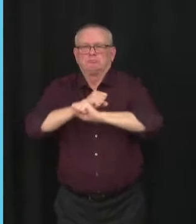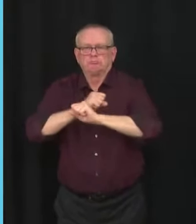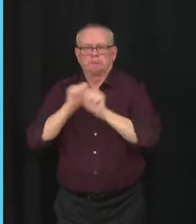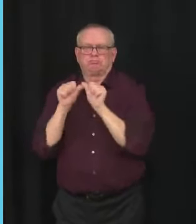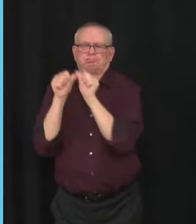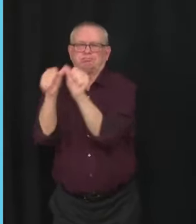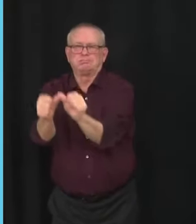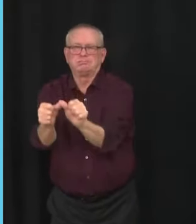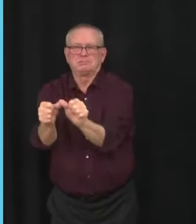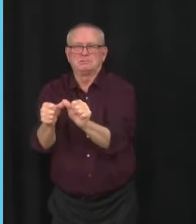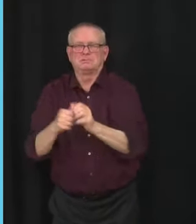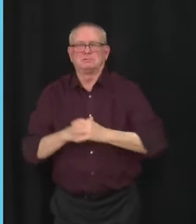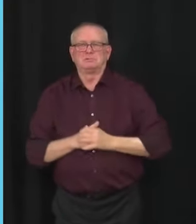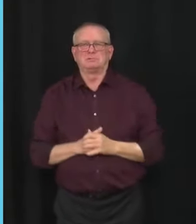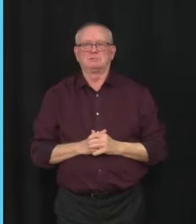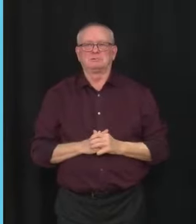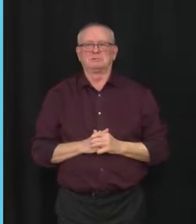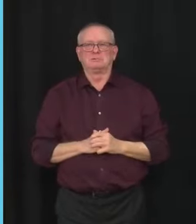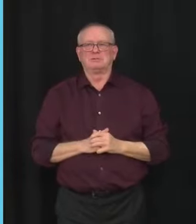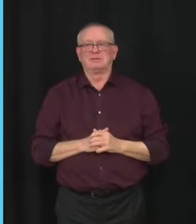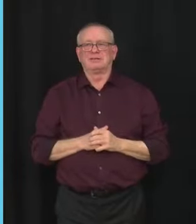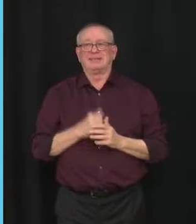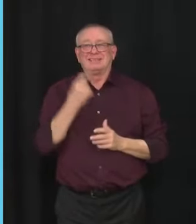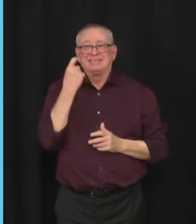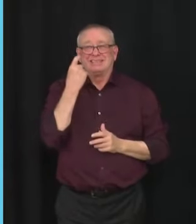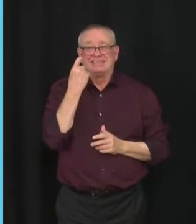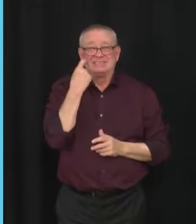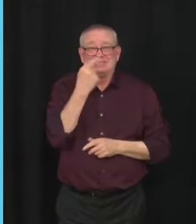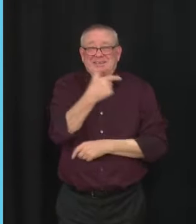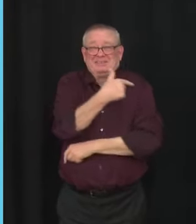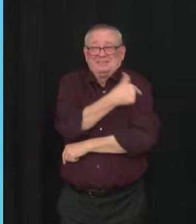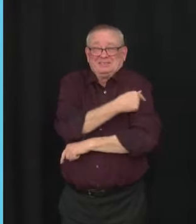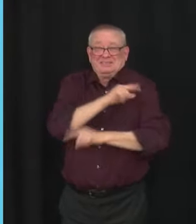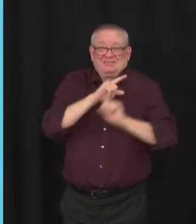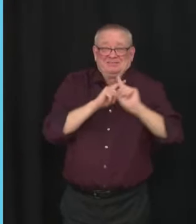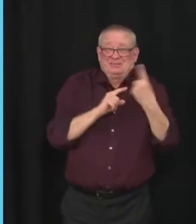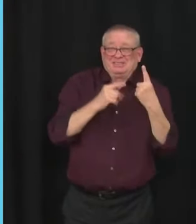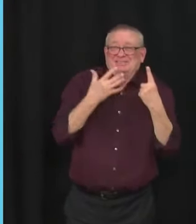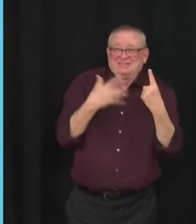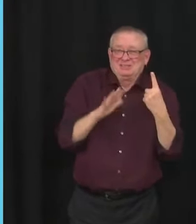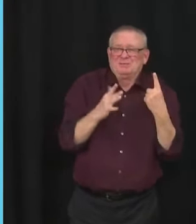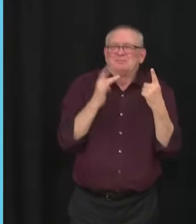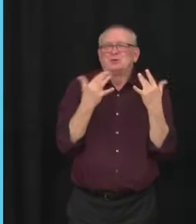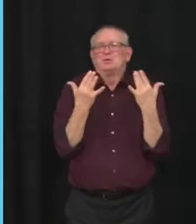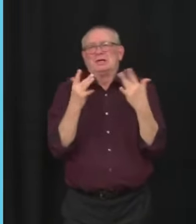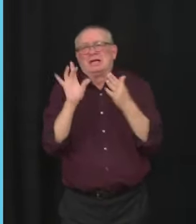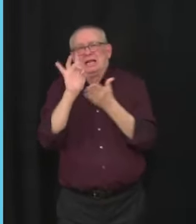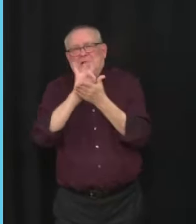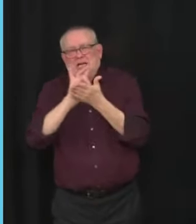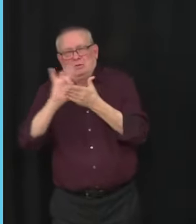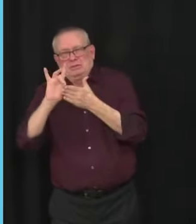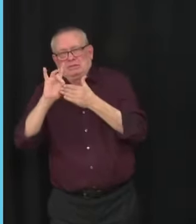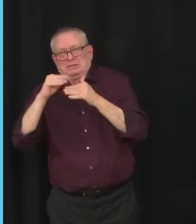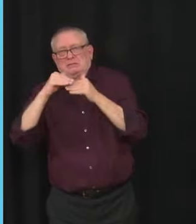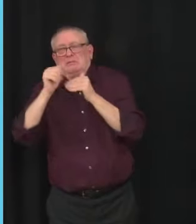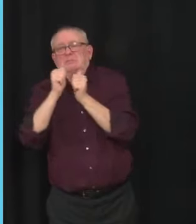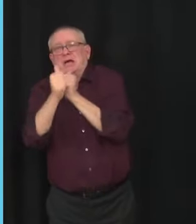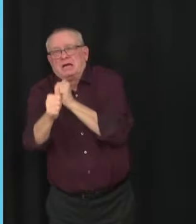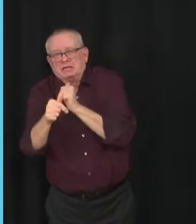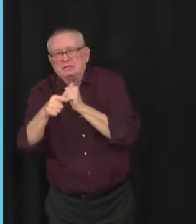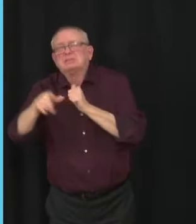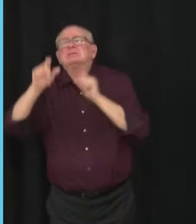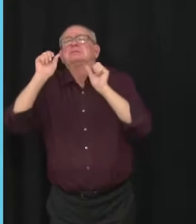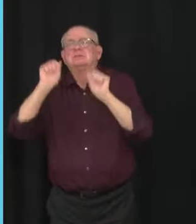means if you have just received your first dose, it is strongly encouraged that you wait until eight weeks have passed before you receive your second